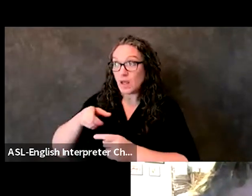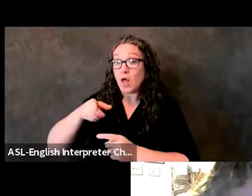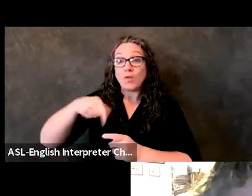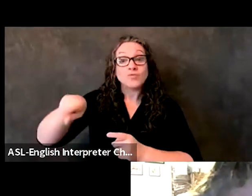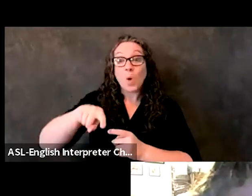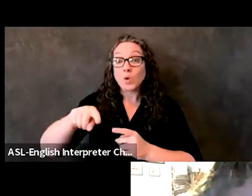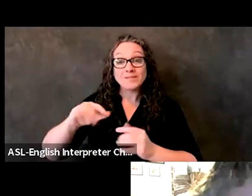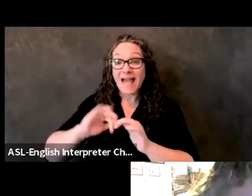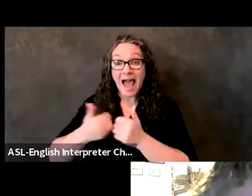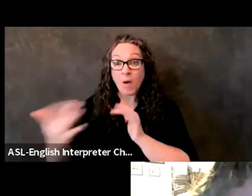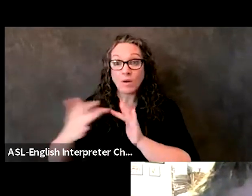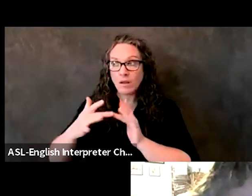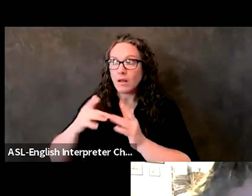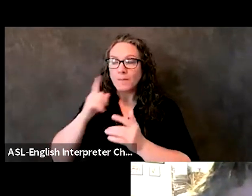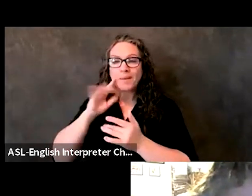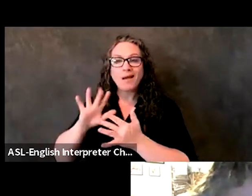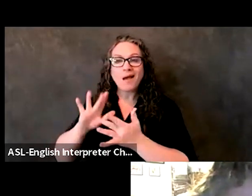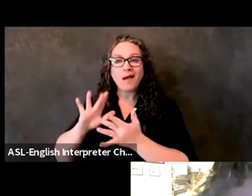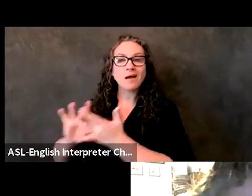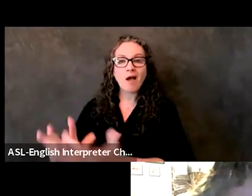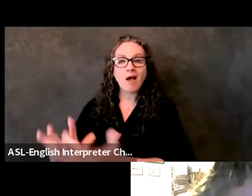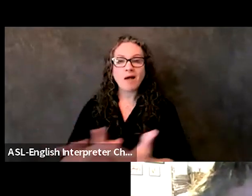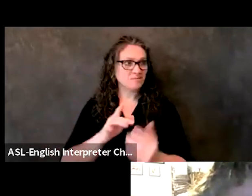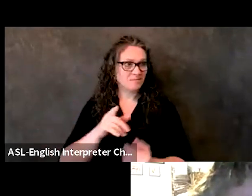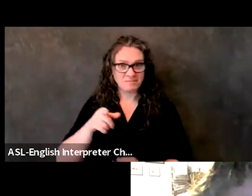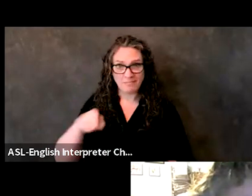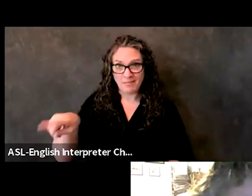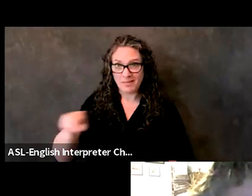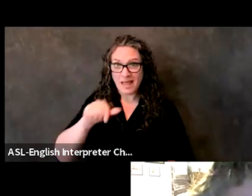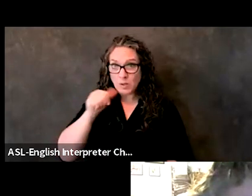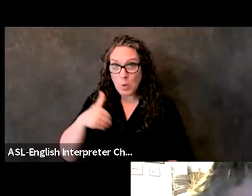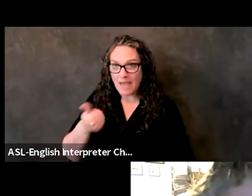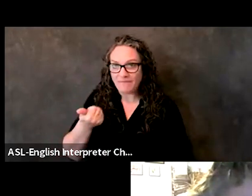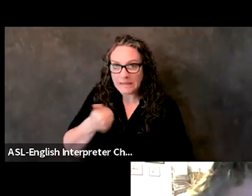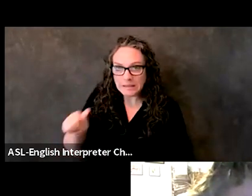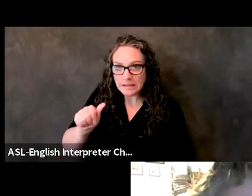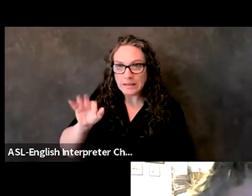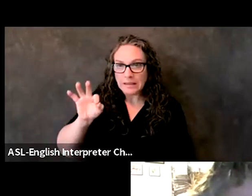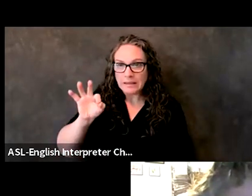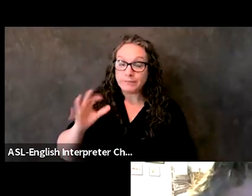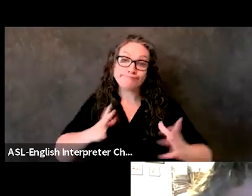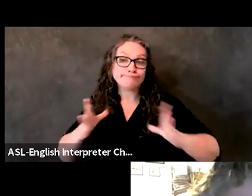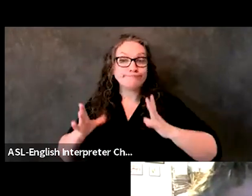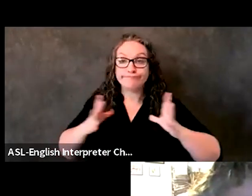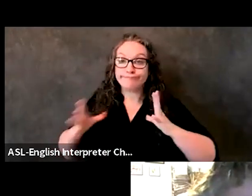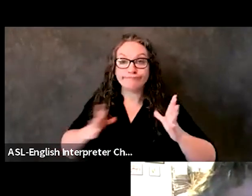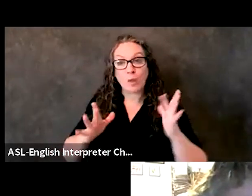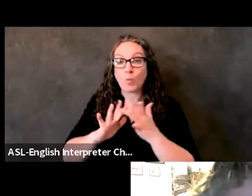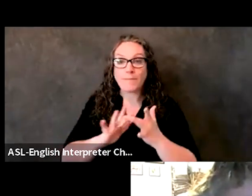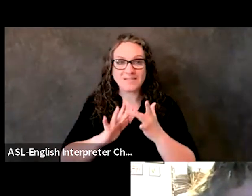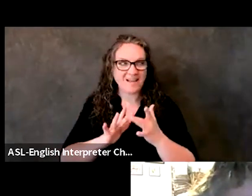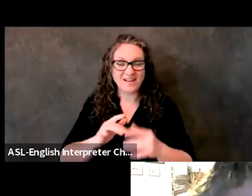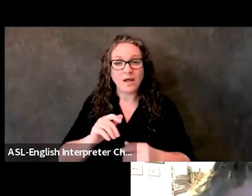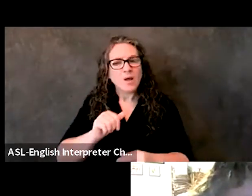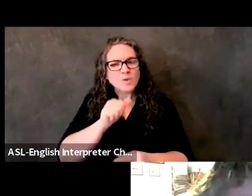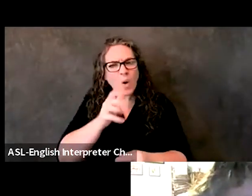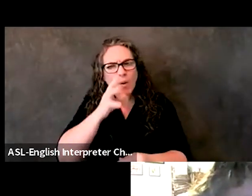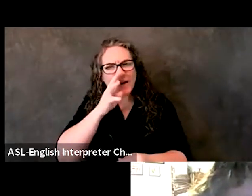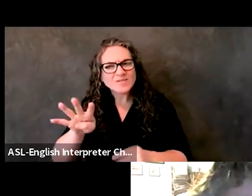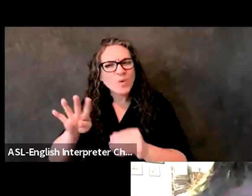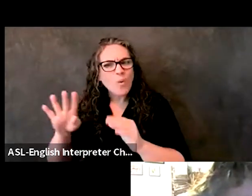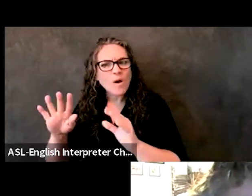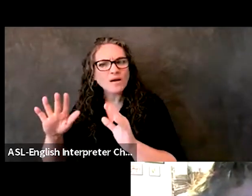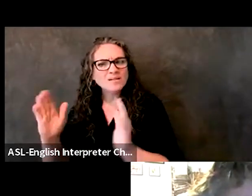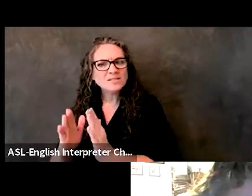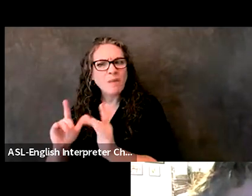word of mouth. they didn't have fancy websites, so don't ignore the smaller groups. Those relationships are just as important because,